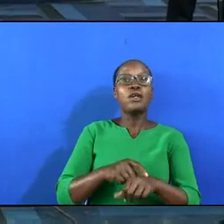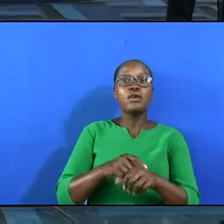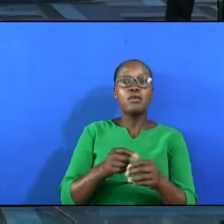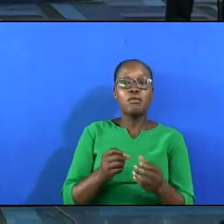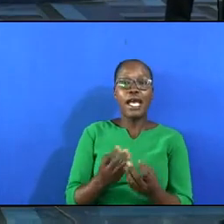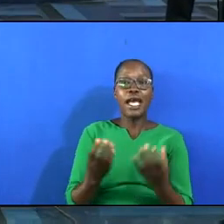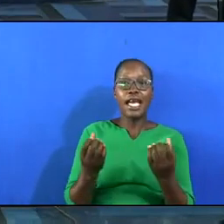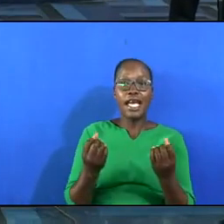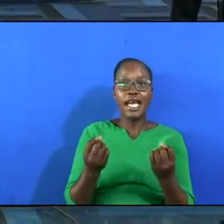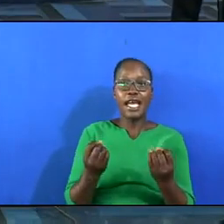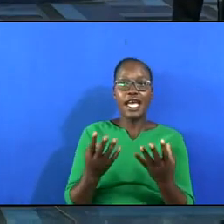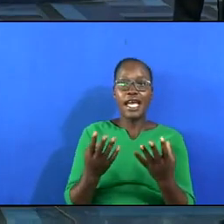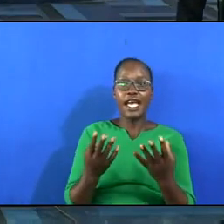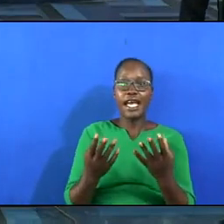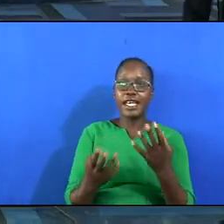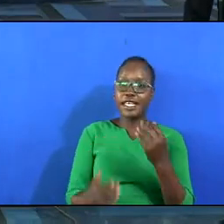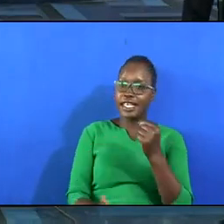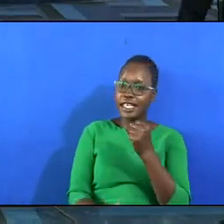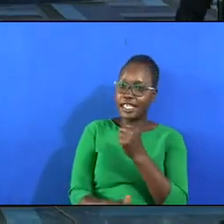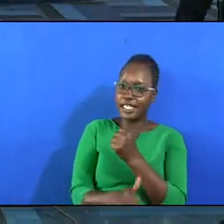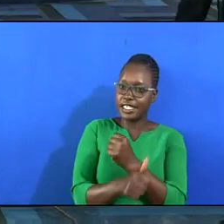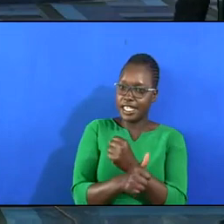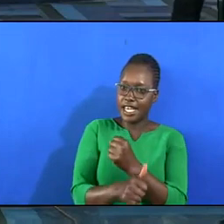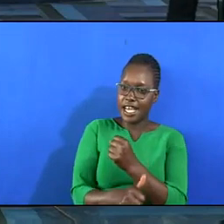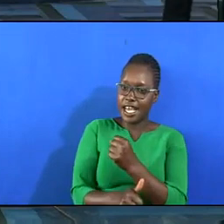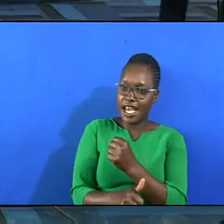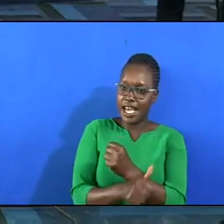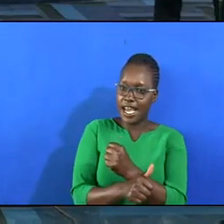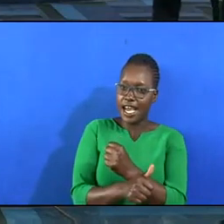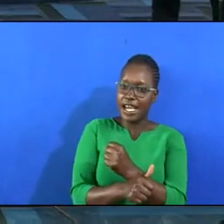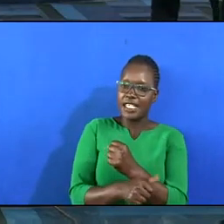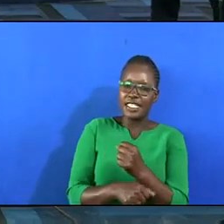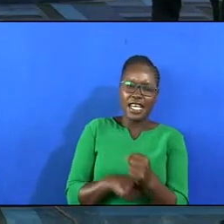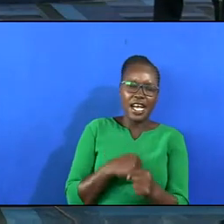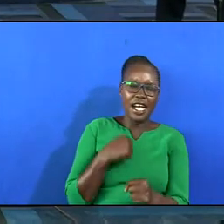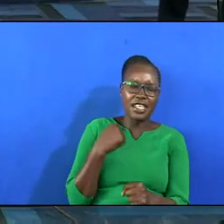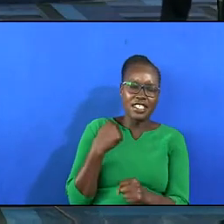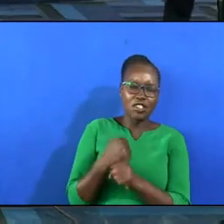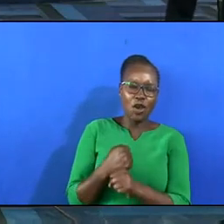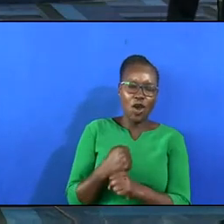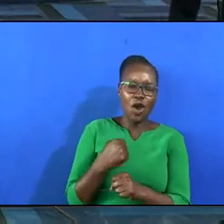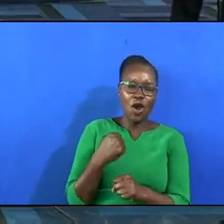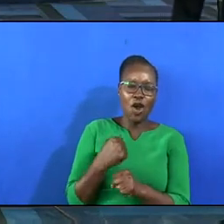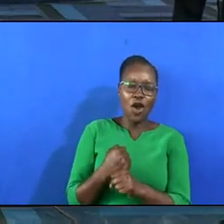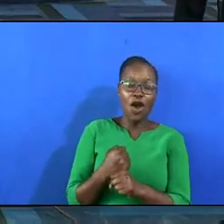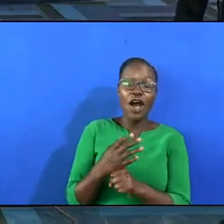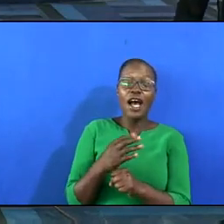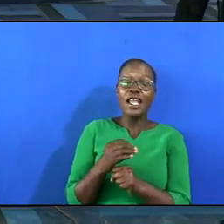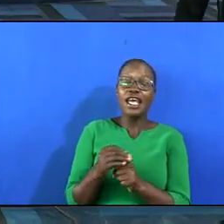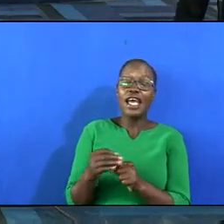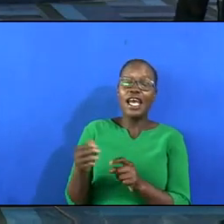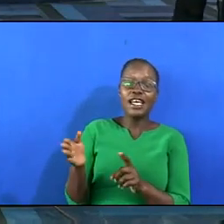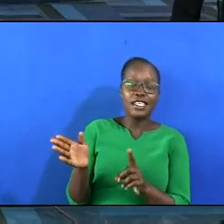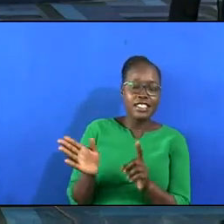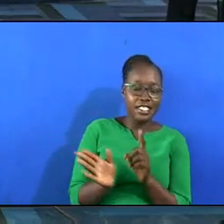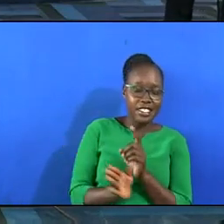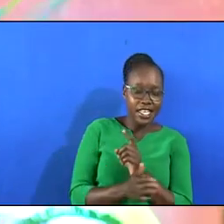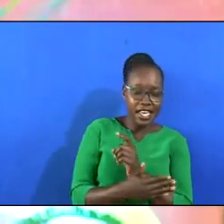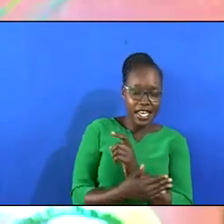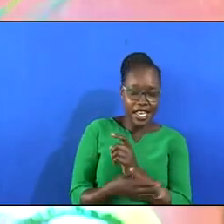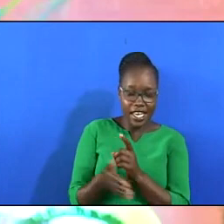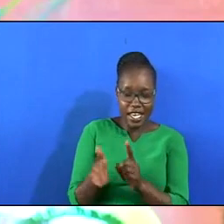Through many dangers, toils,